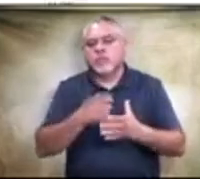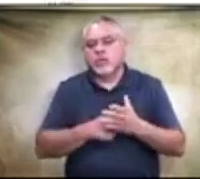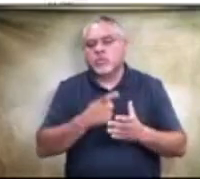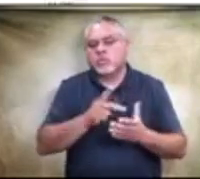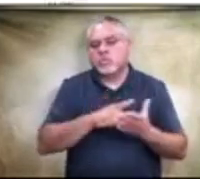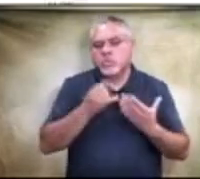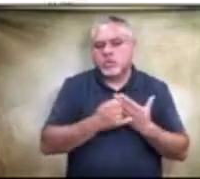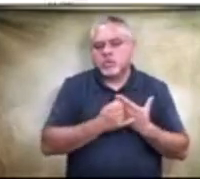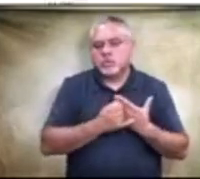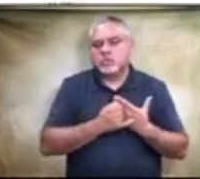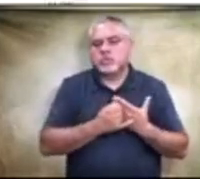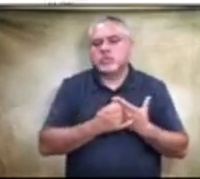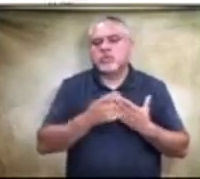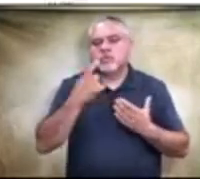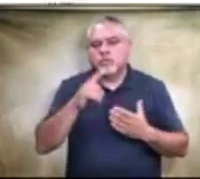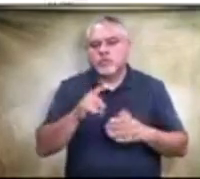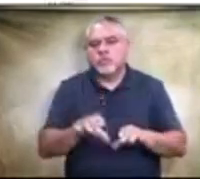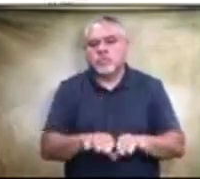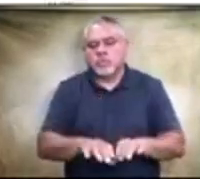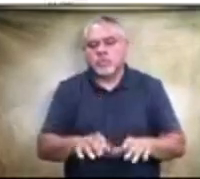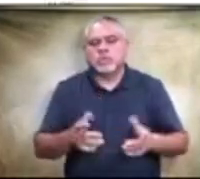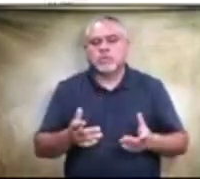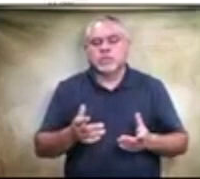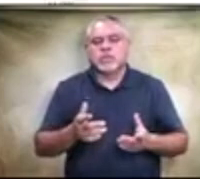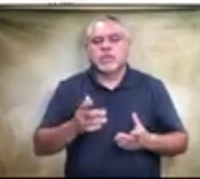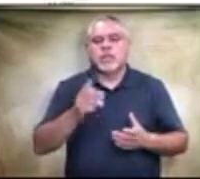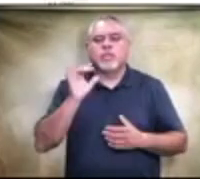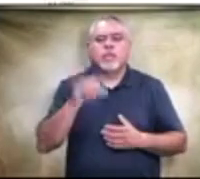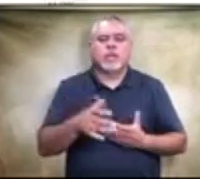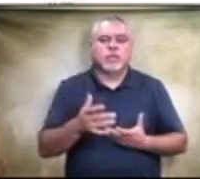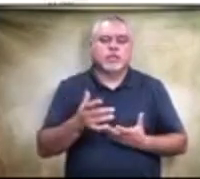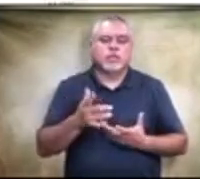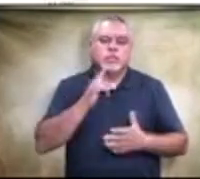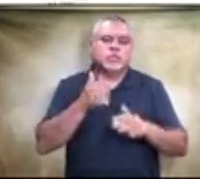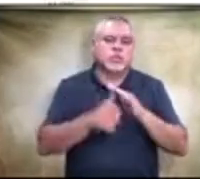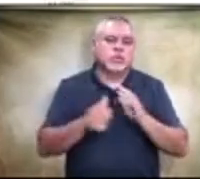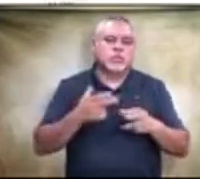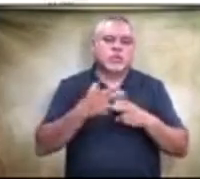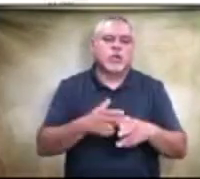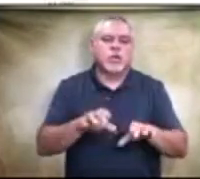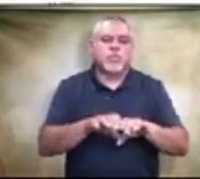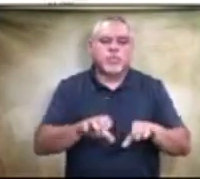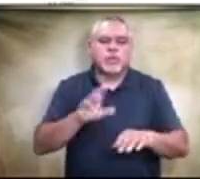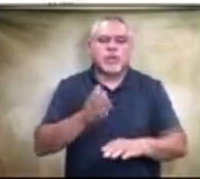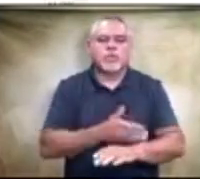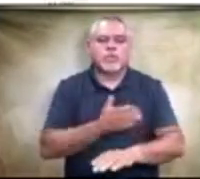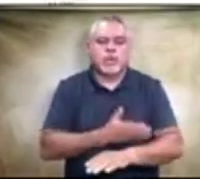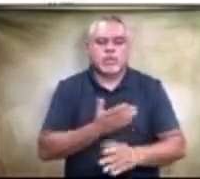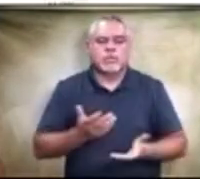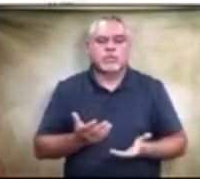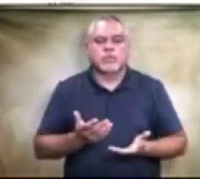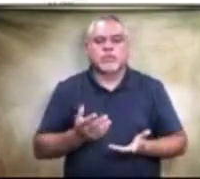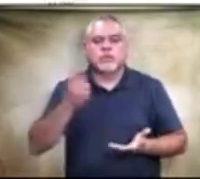tremendous as far as plumbing is concerned. So this does fall under what we call our plumbing upgrades, um, for,